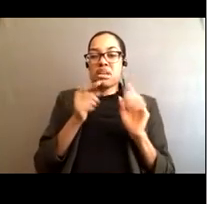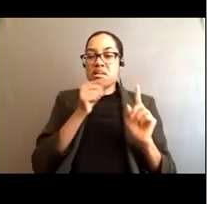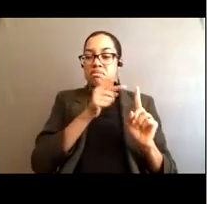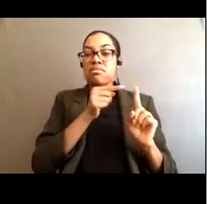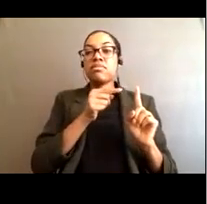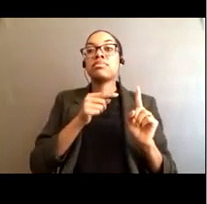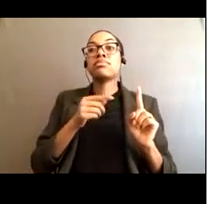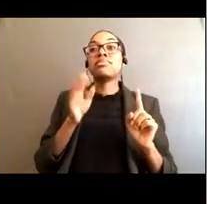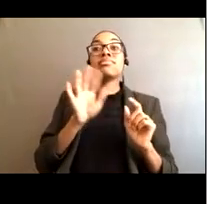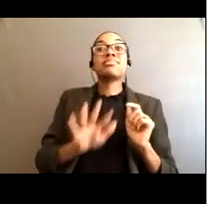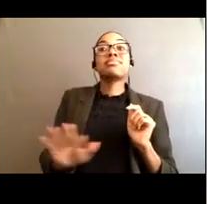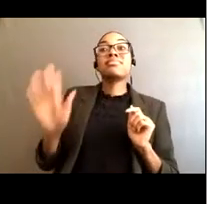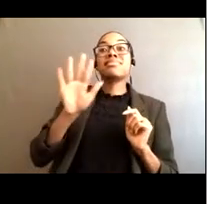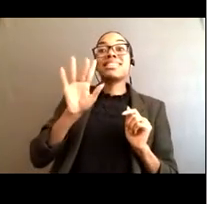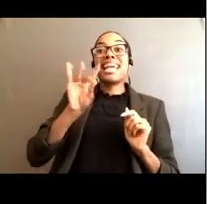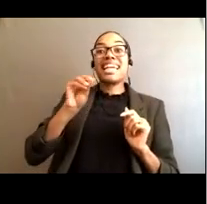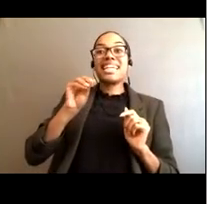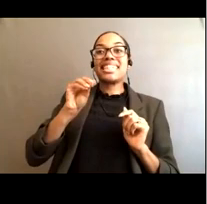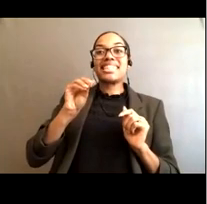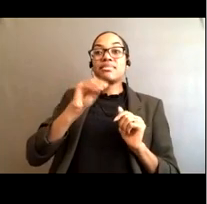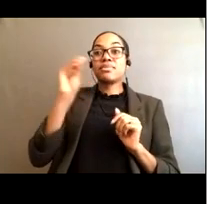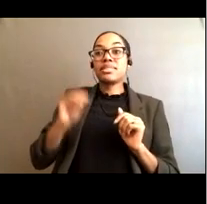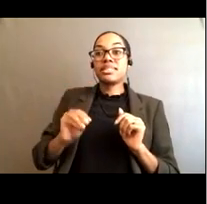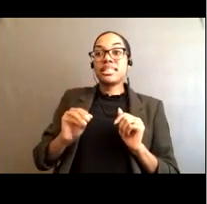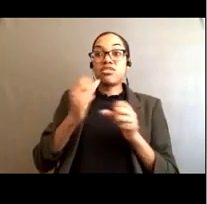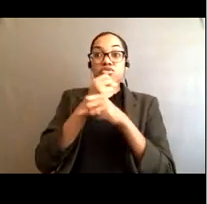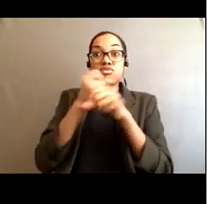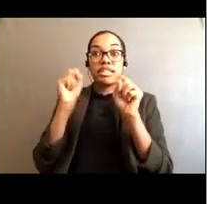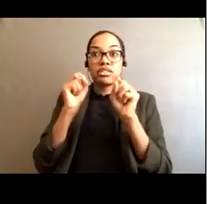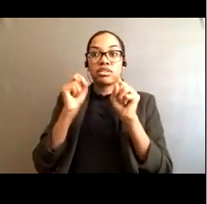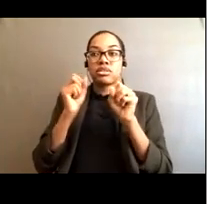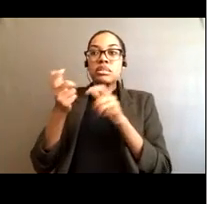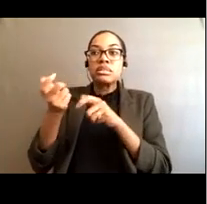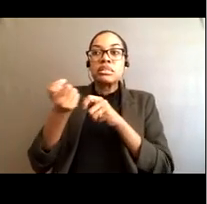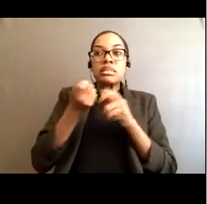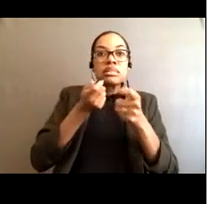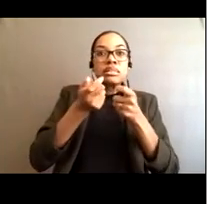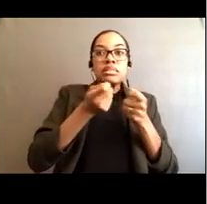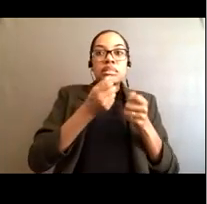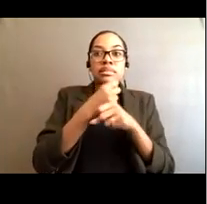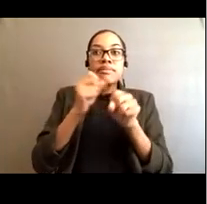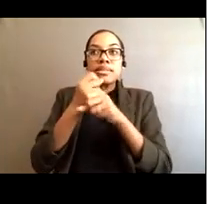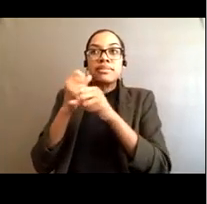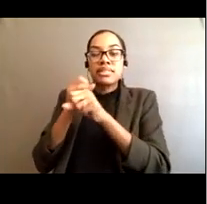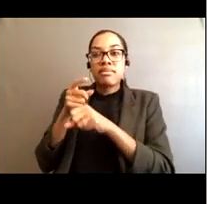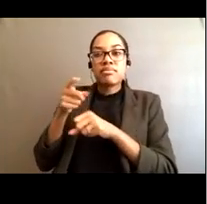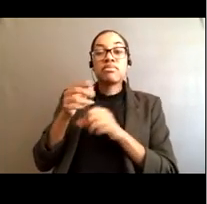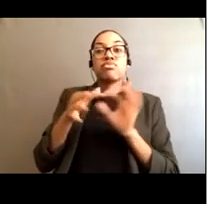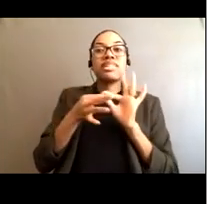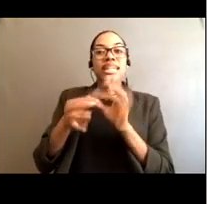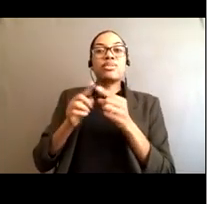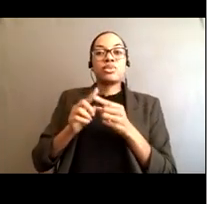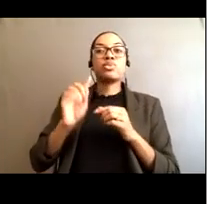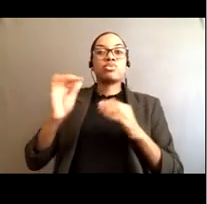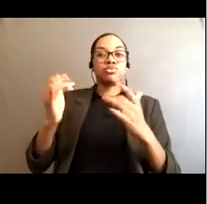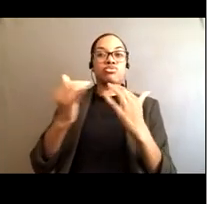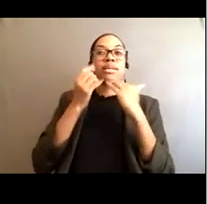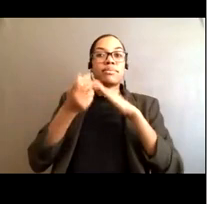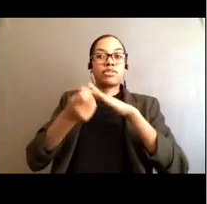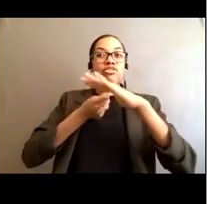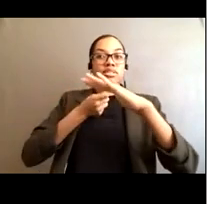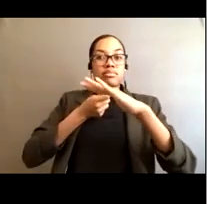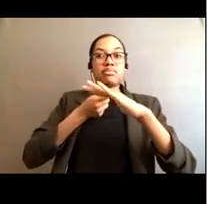% of all rip ocean rescues are rip current related. And there are an estimated 100 rip current deaths a year